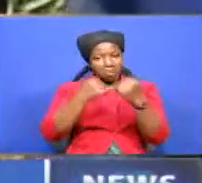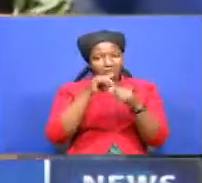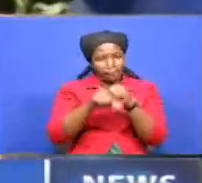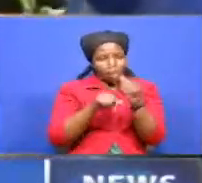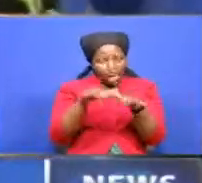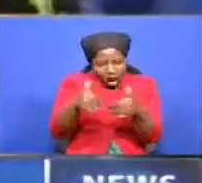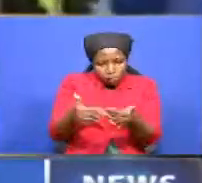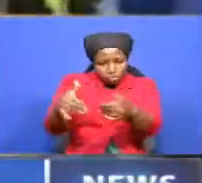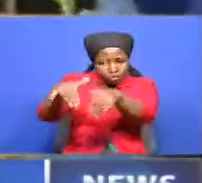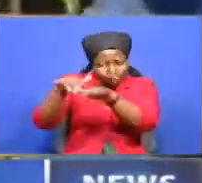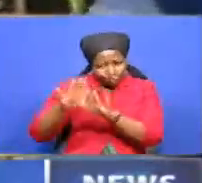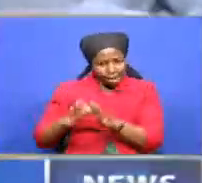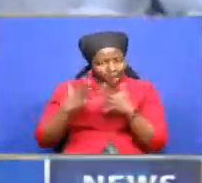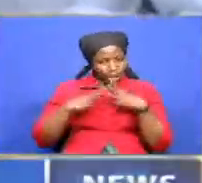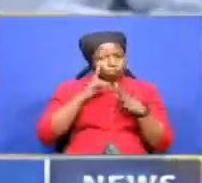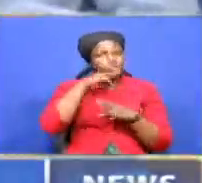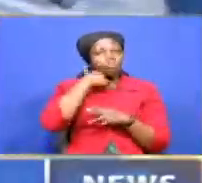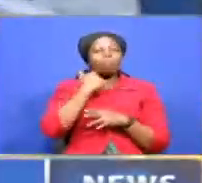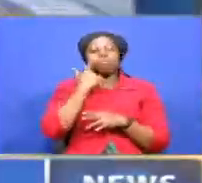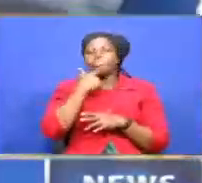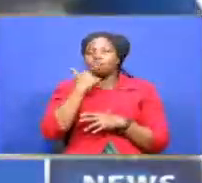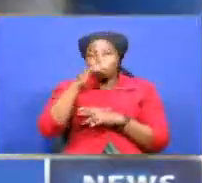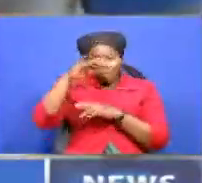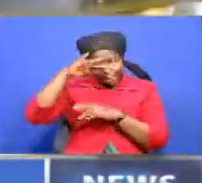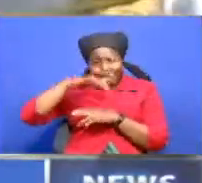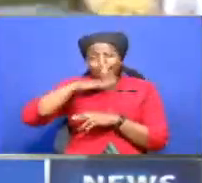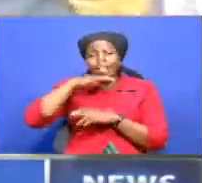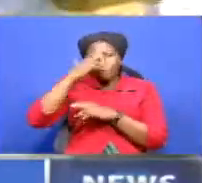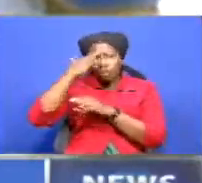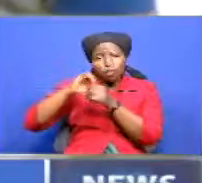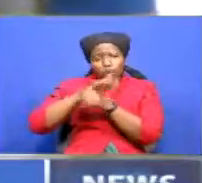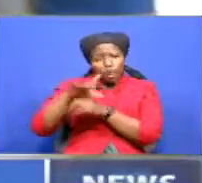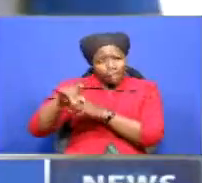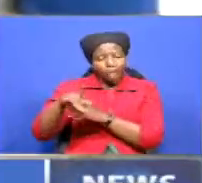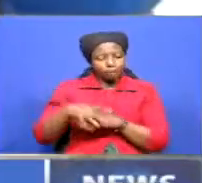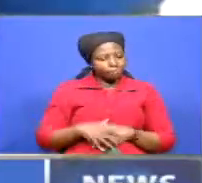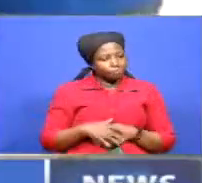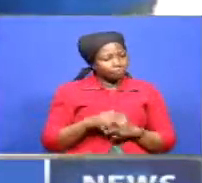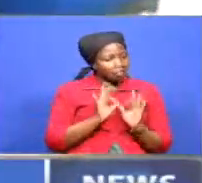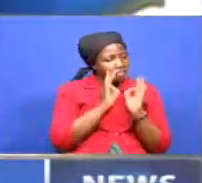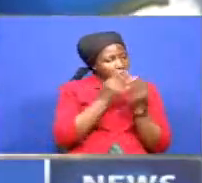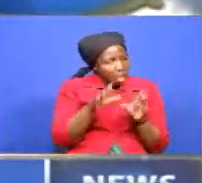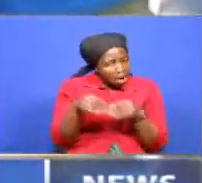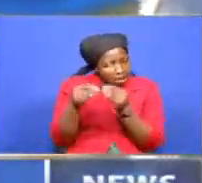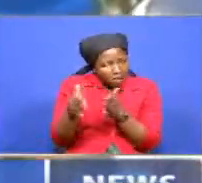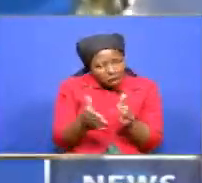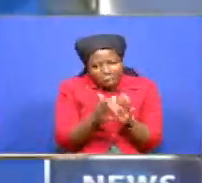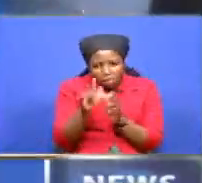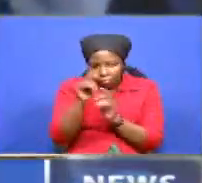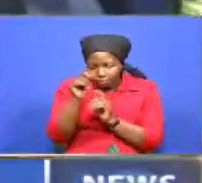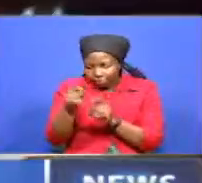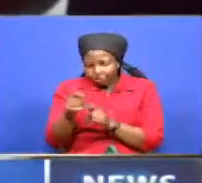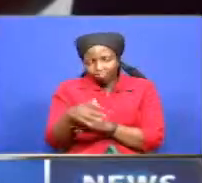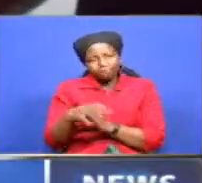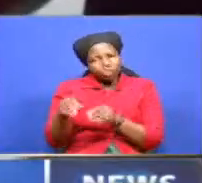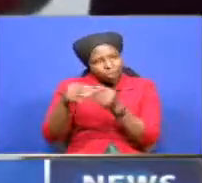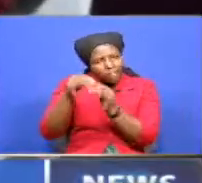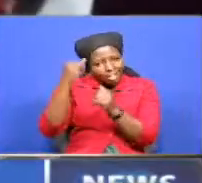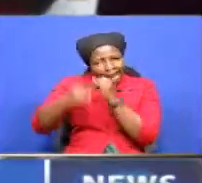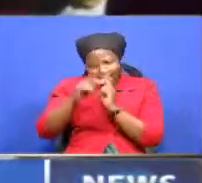remains of COVID-19 patients not giving the family a chance to pay their last respects as they would have wished.